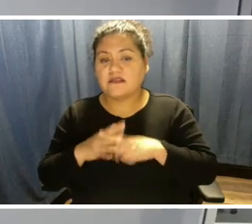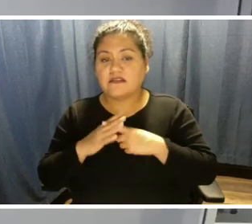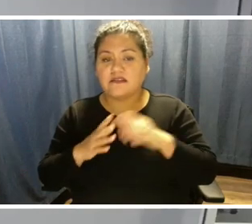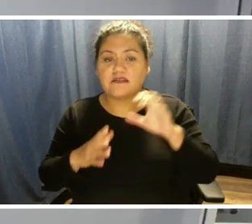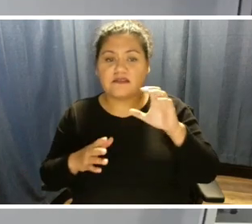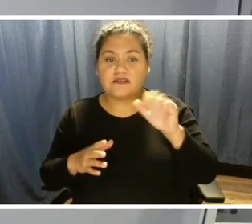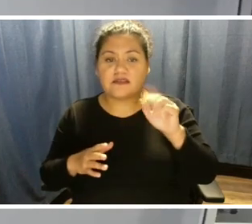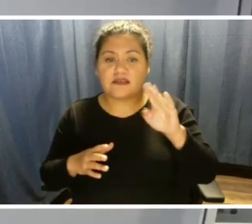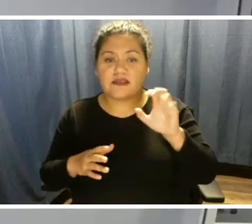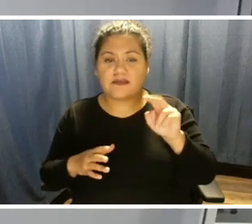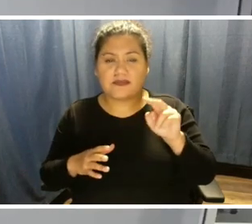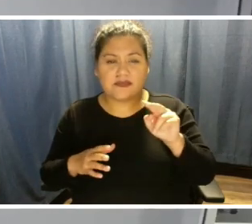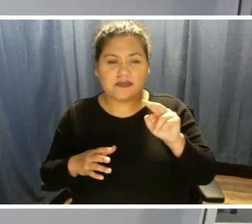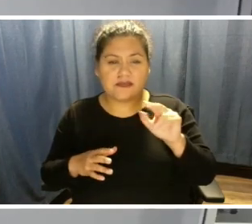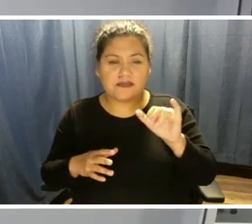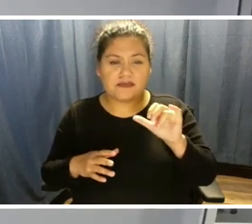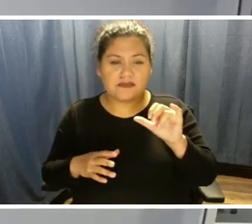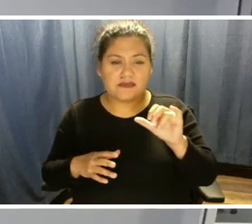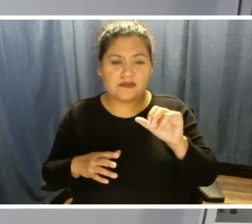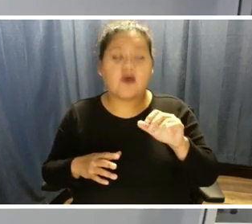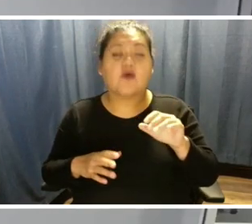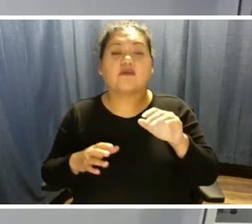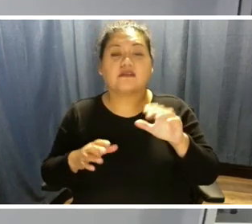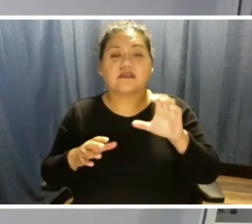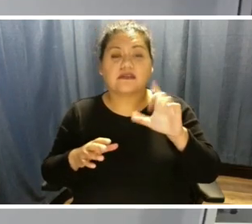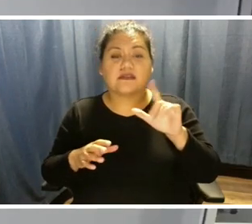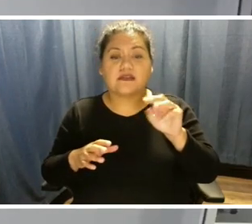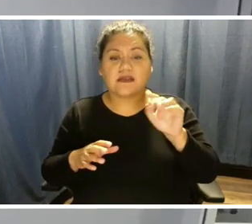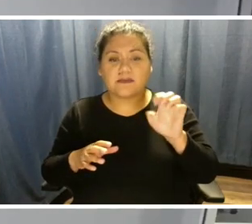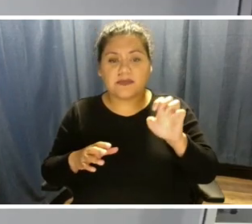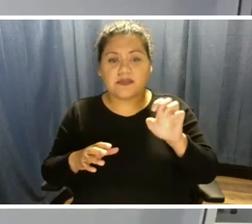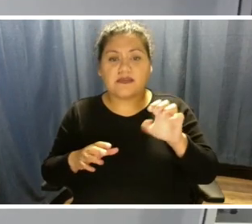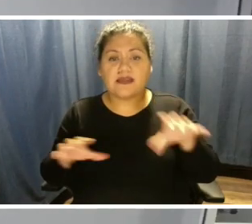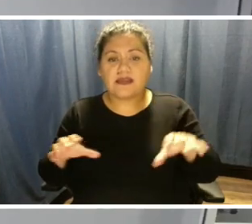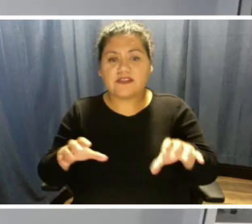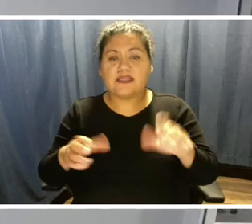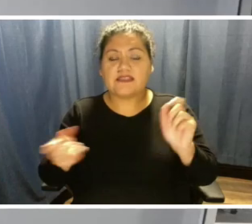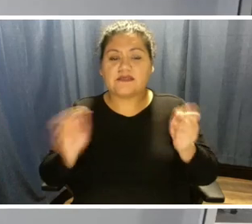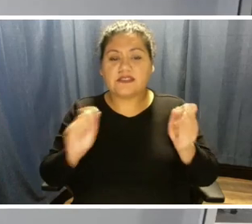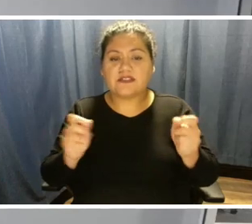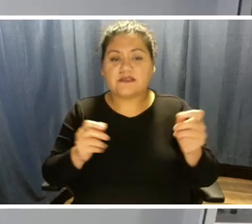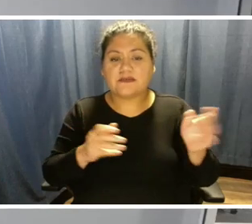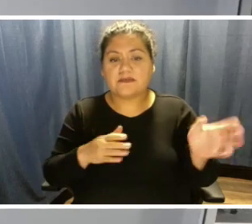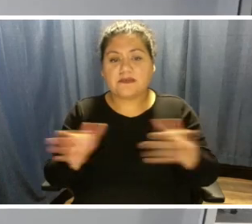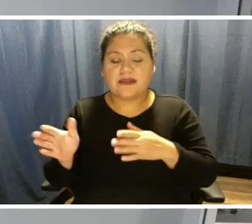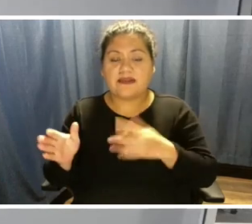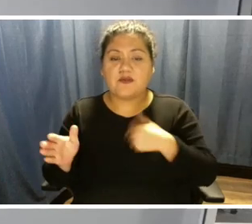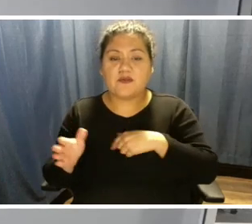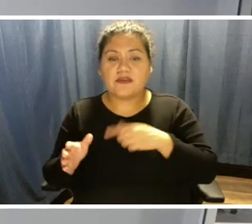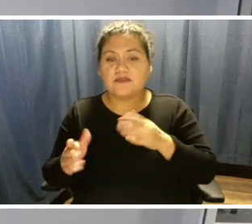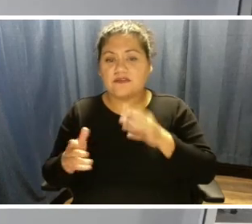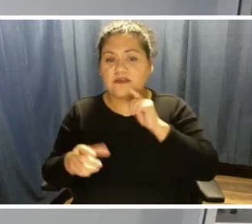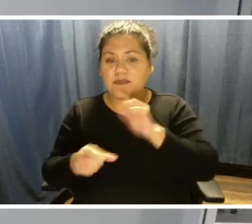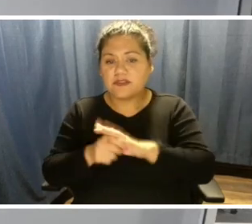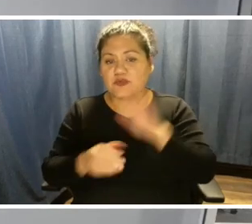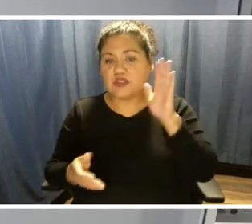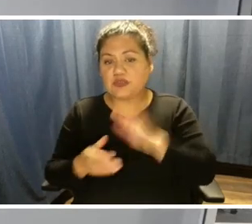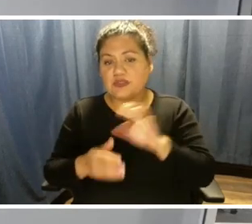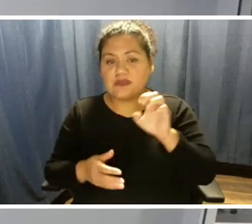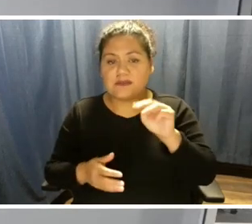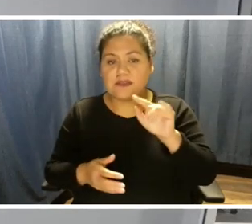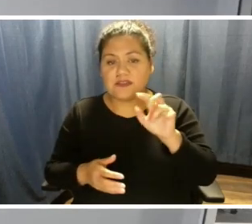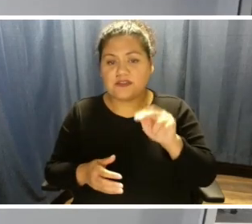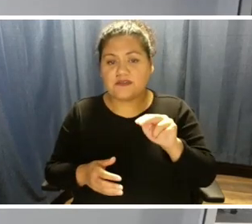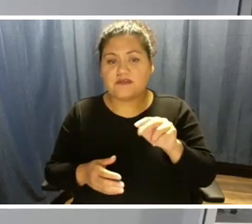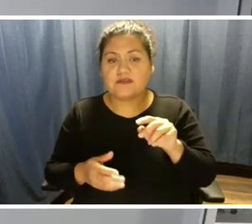speak to that climate action and adaptation plan and we've committed to reducing our emissions emissions incrementally 2030,